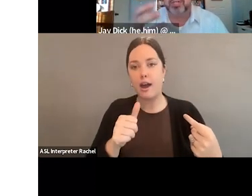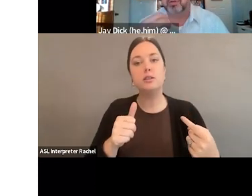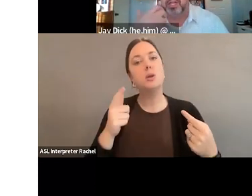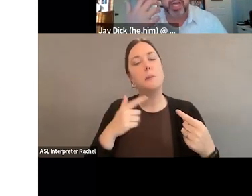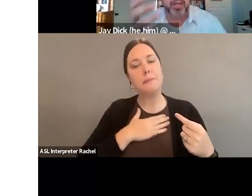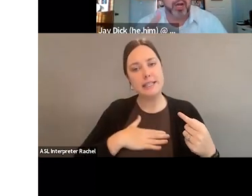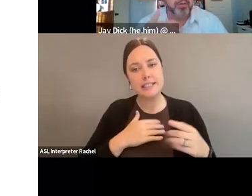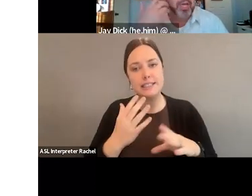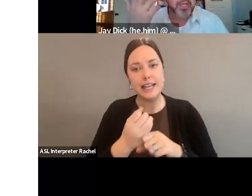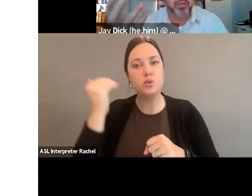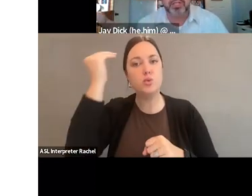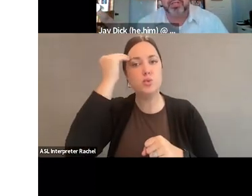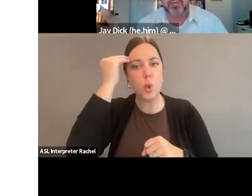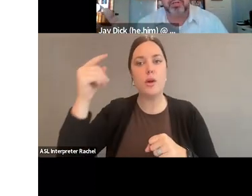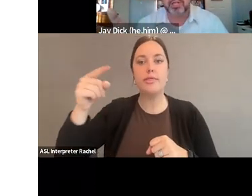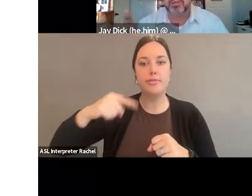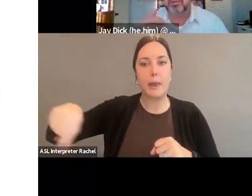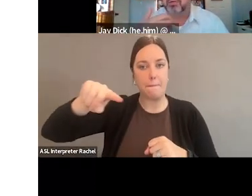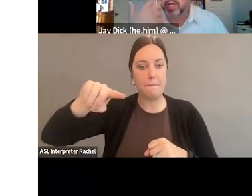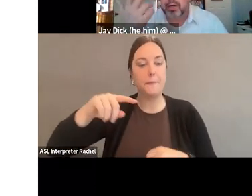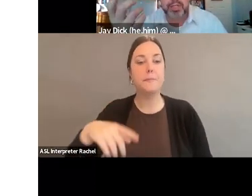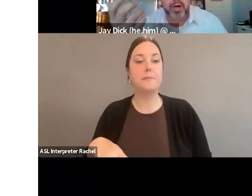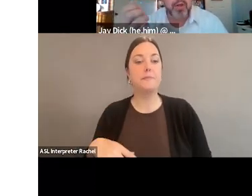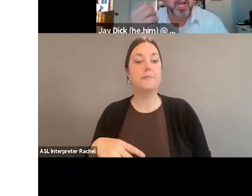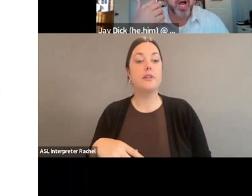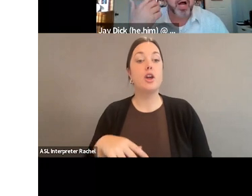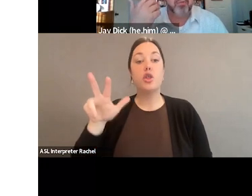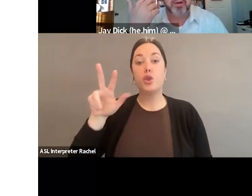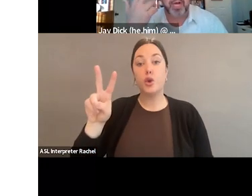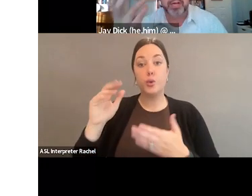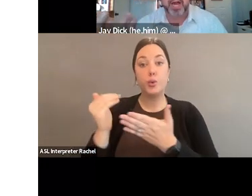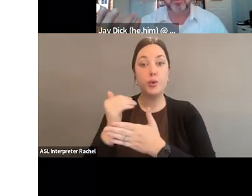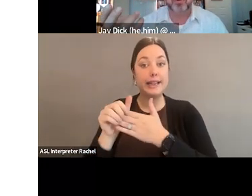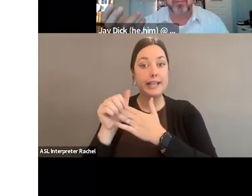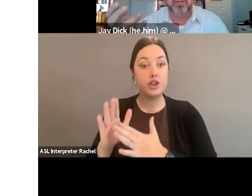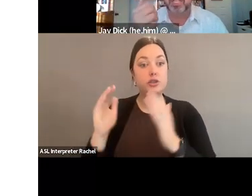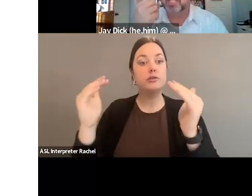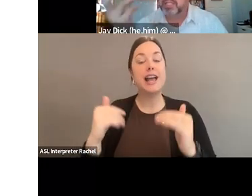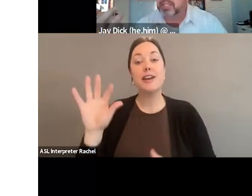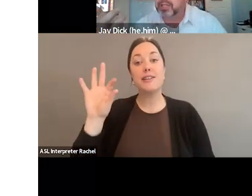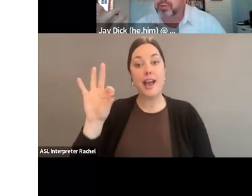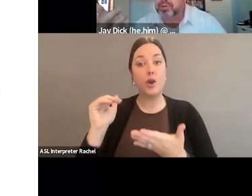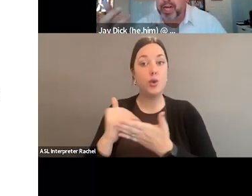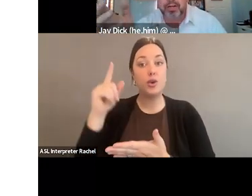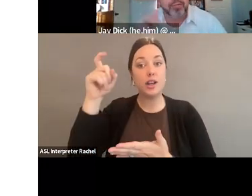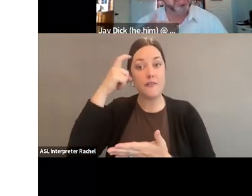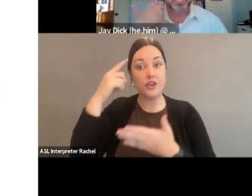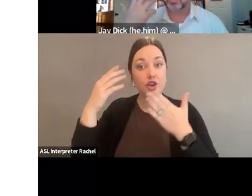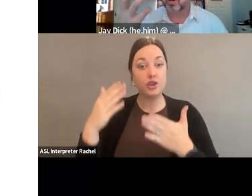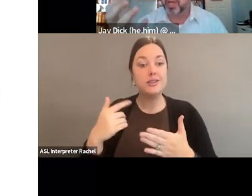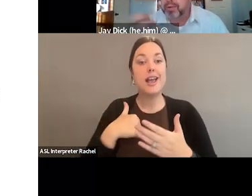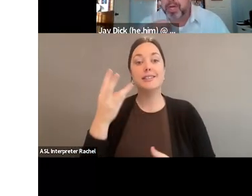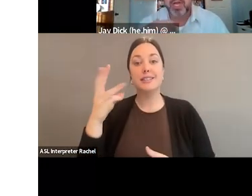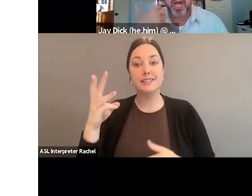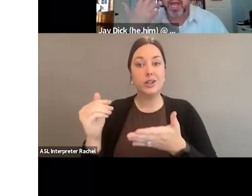them and make sure that you're educating them. So, in addition to those 32 new leaders there, we have nine new governors and 16 new lieutenant governors.